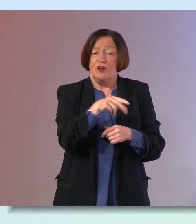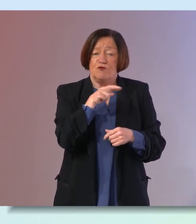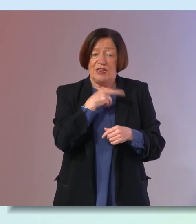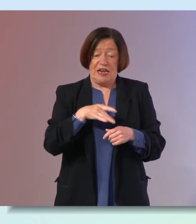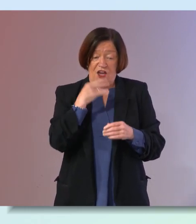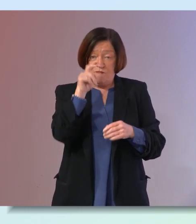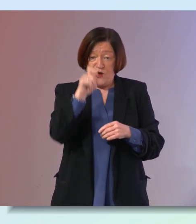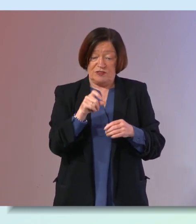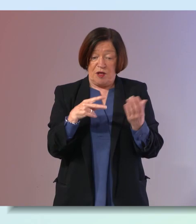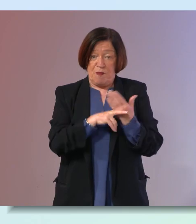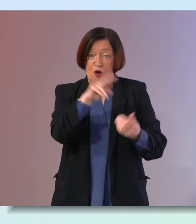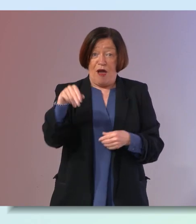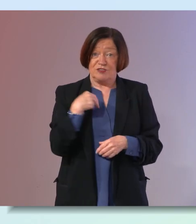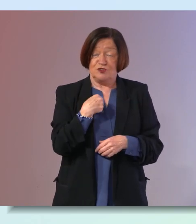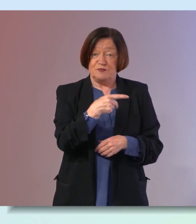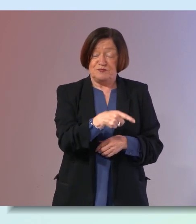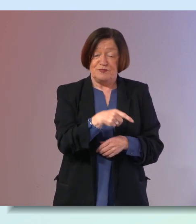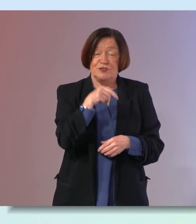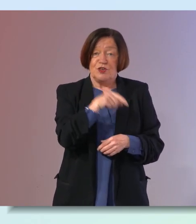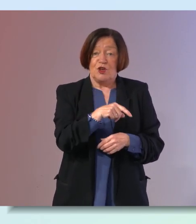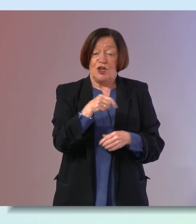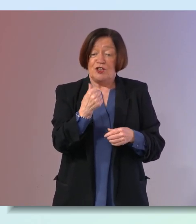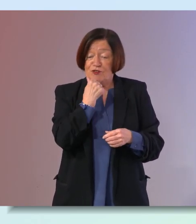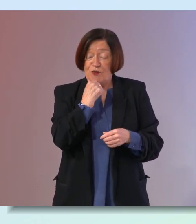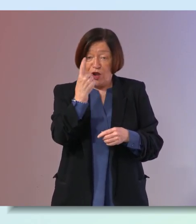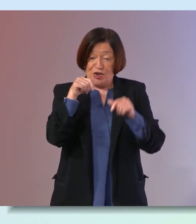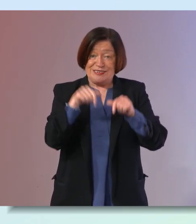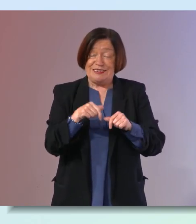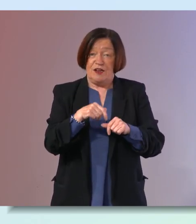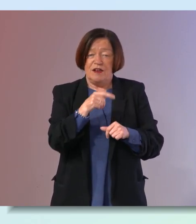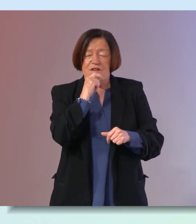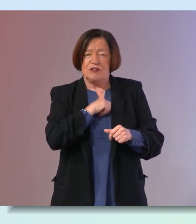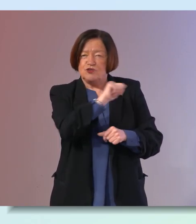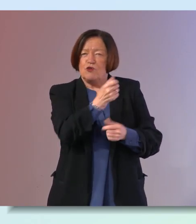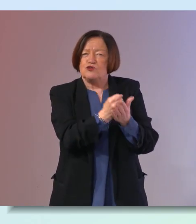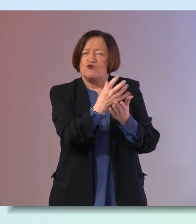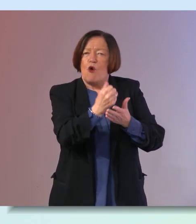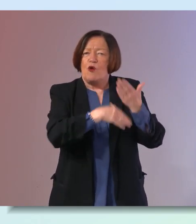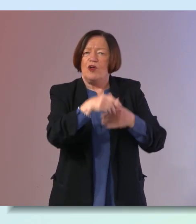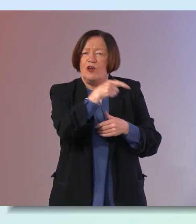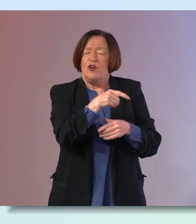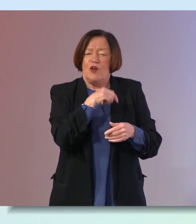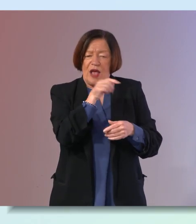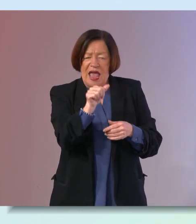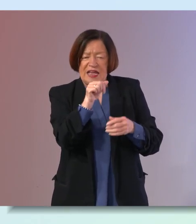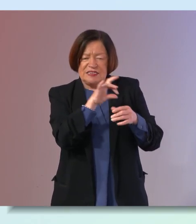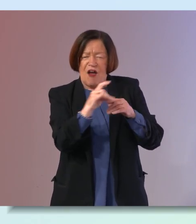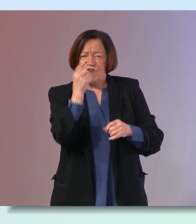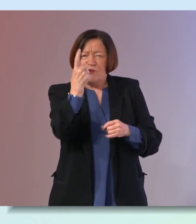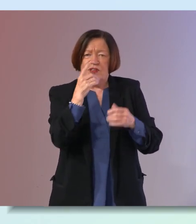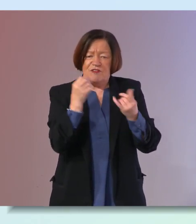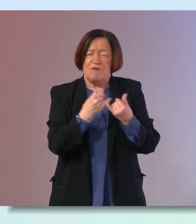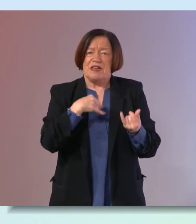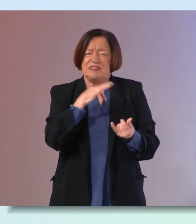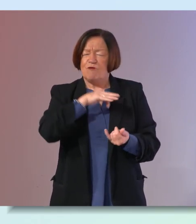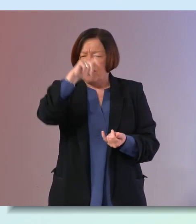person among us you are i suppose the statistic here today tell us your story you're almost atypical of somebody especially for myself